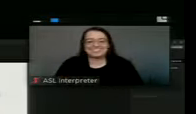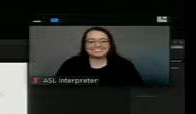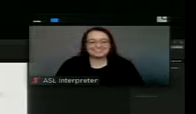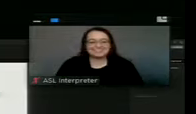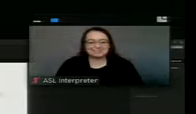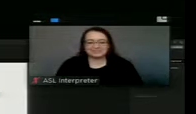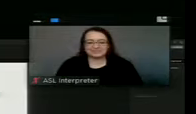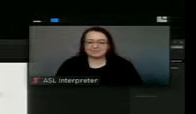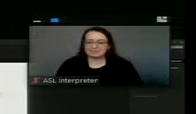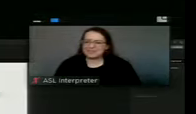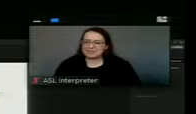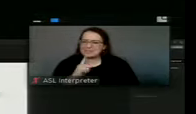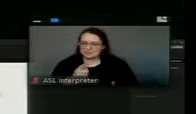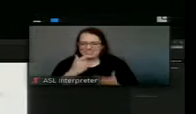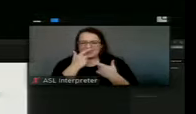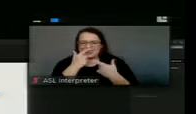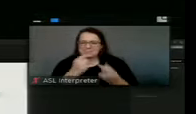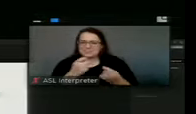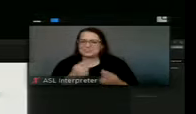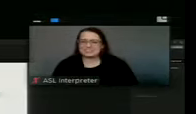Yeah, it was interesting.